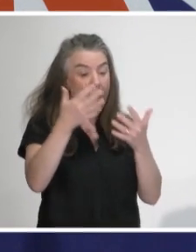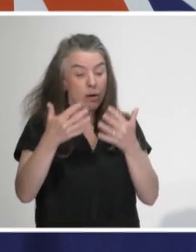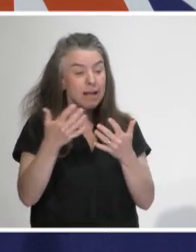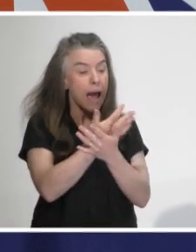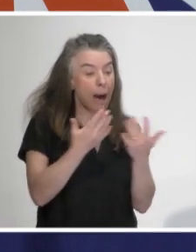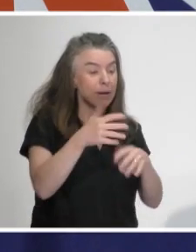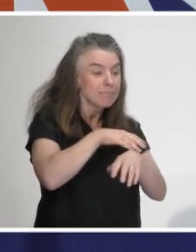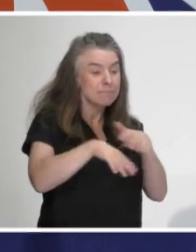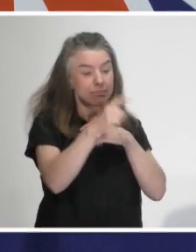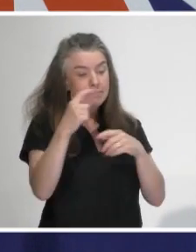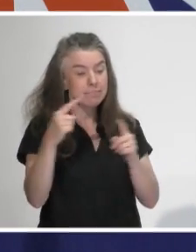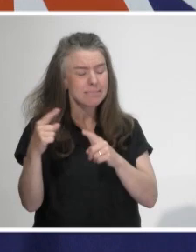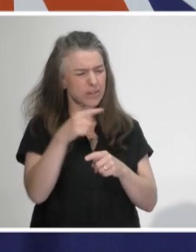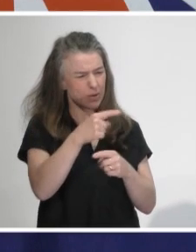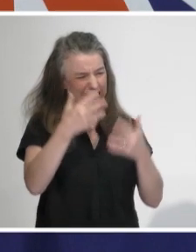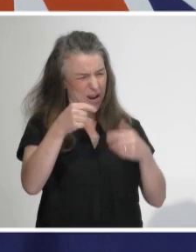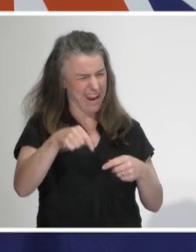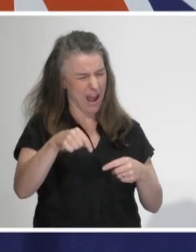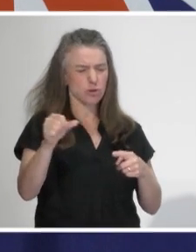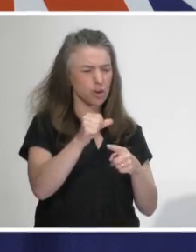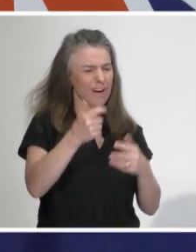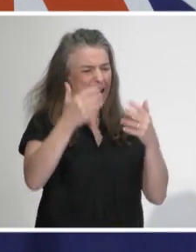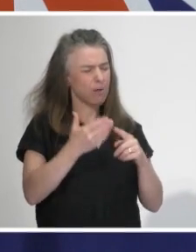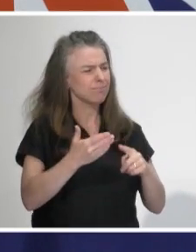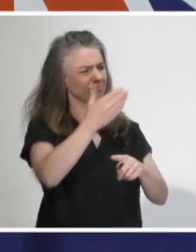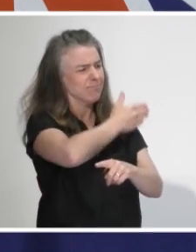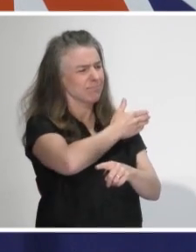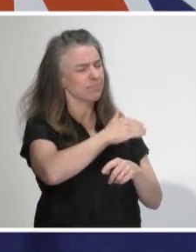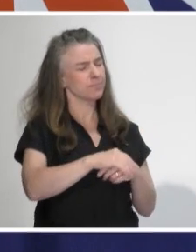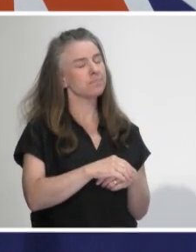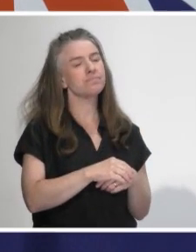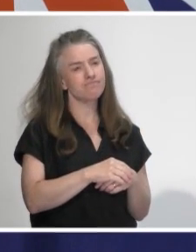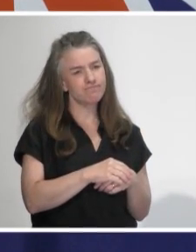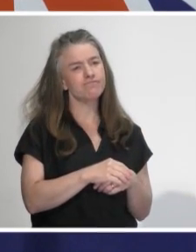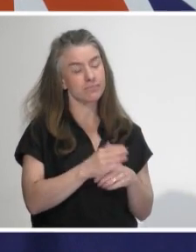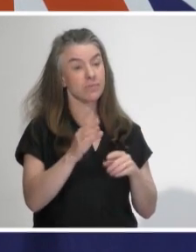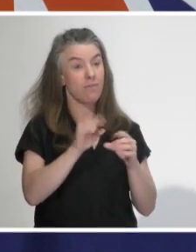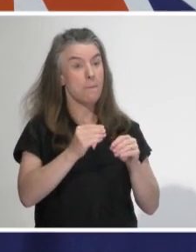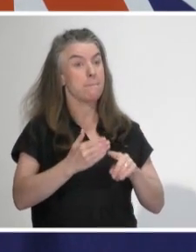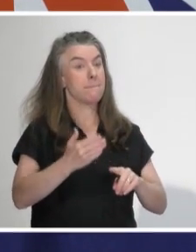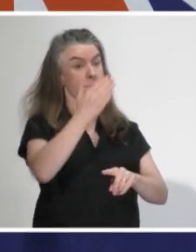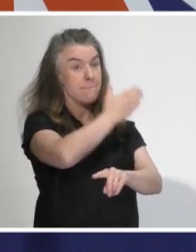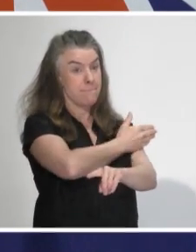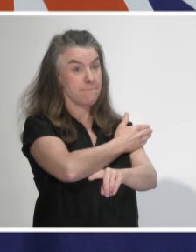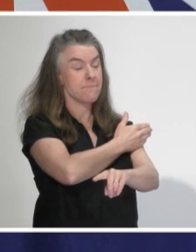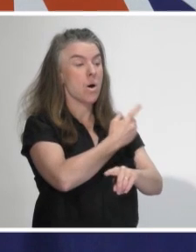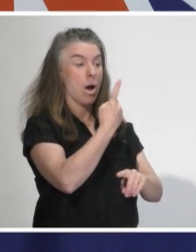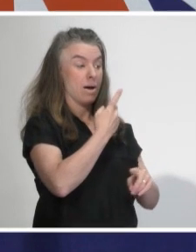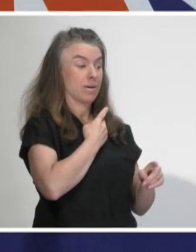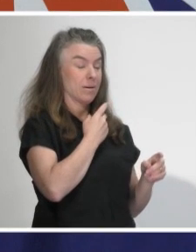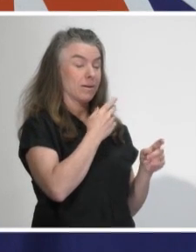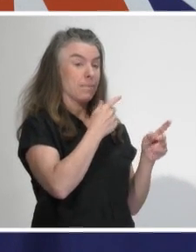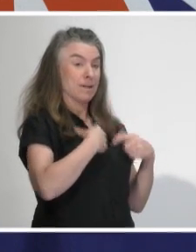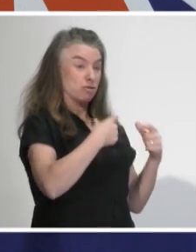Well, we've worked really closely with this sector right from the start, from very early on. I think I've had a team in the Ministry focus just on this and the